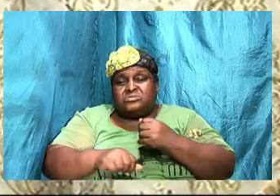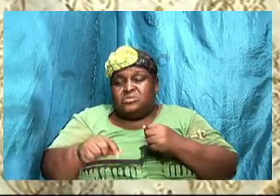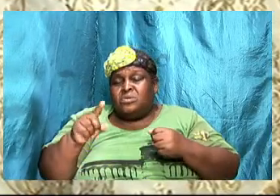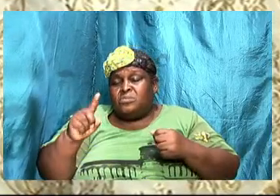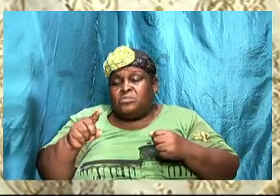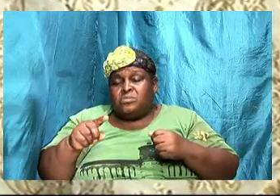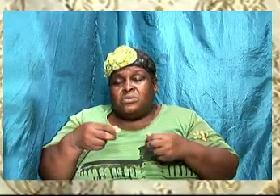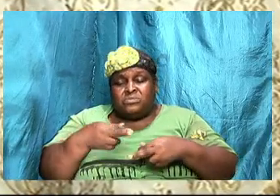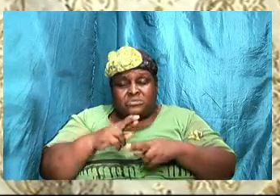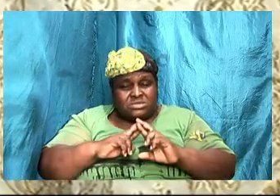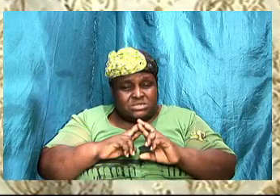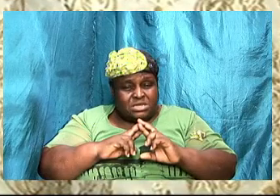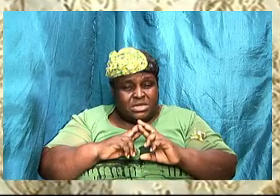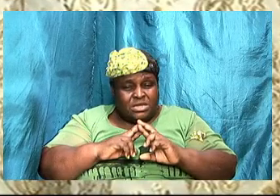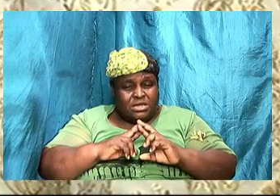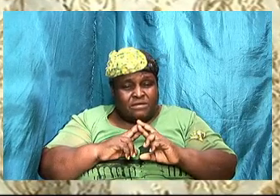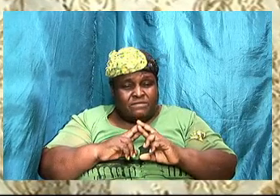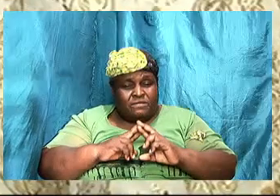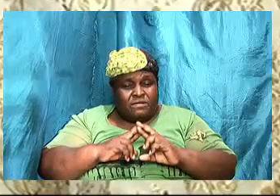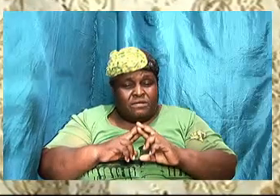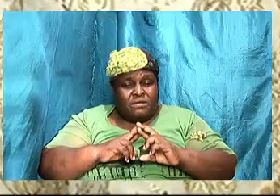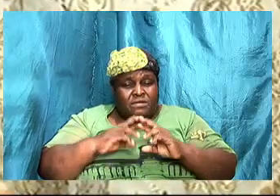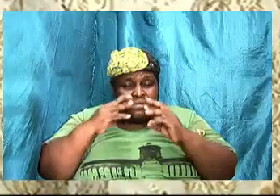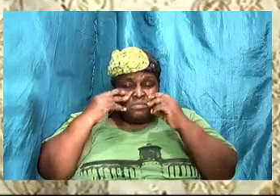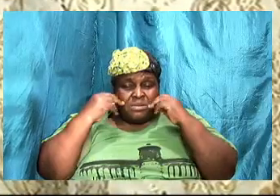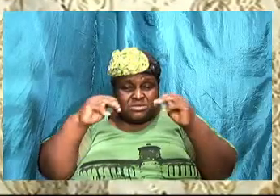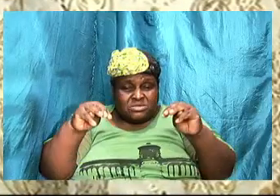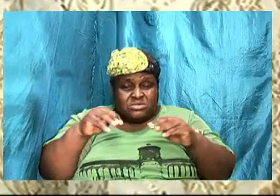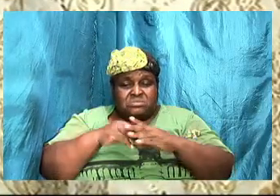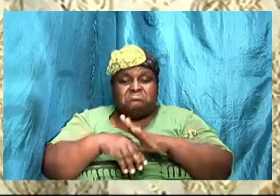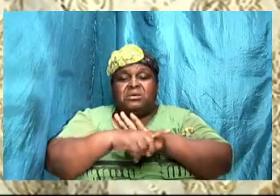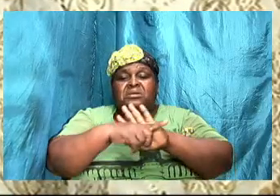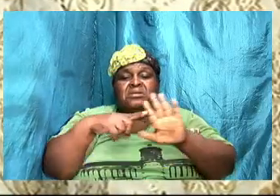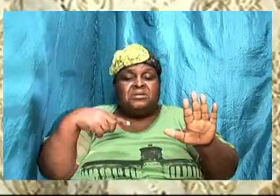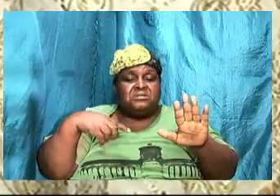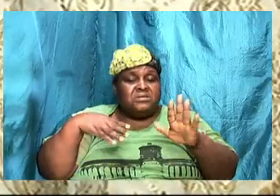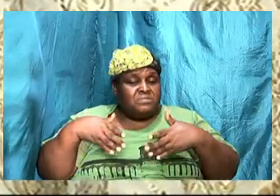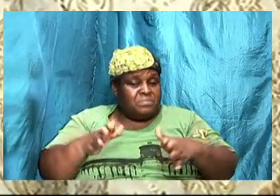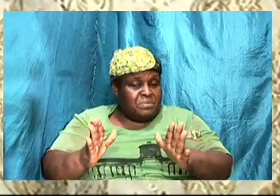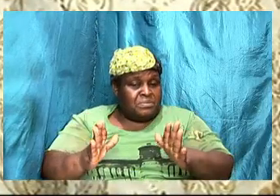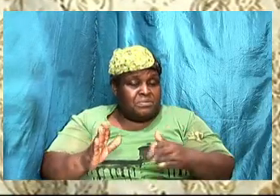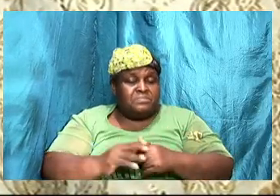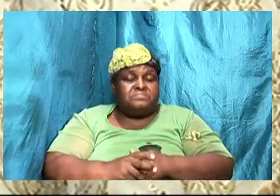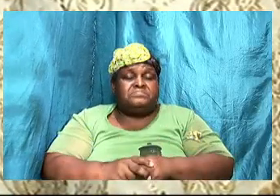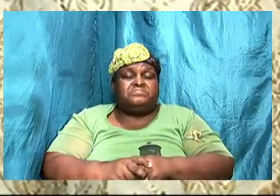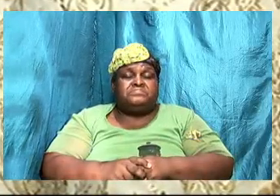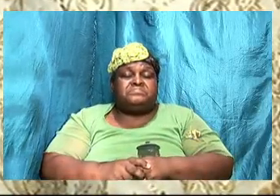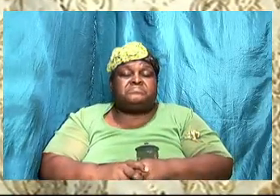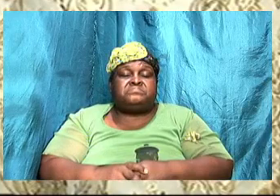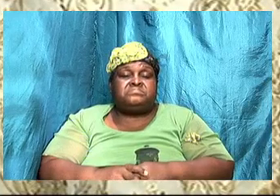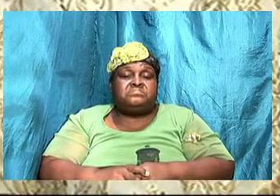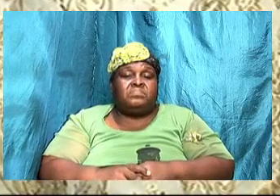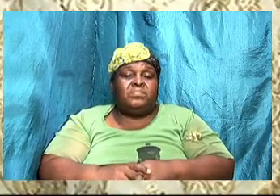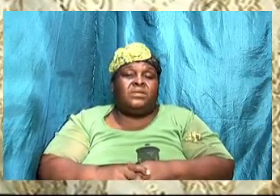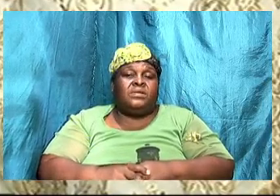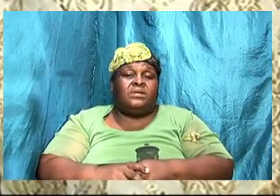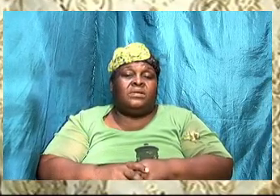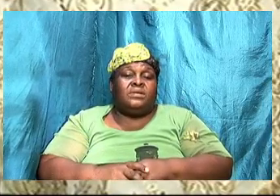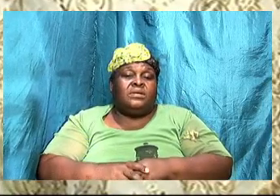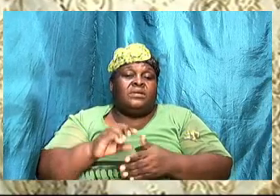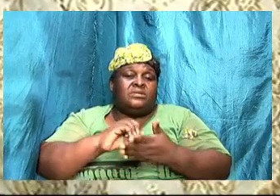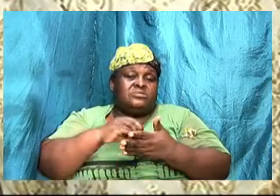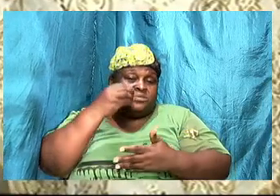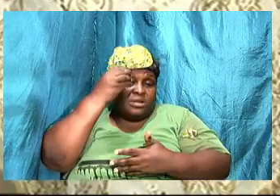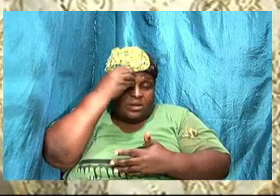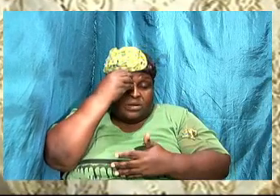that you sent in a negative way. So, communication is hard work. We did say that, you know, we should learn